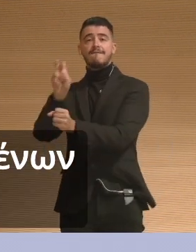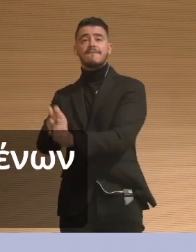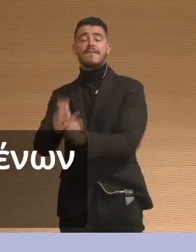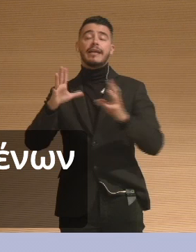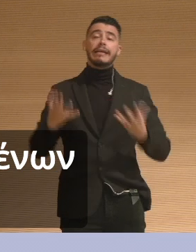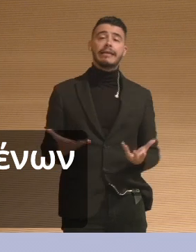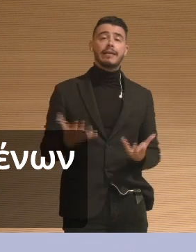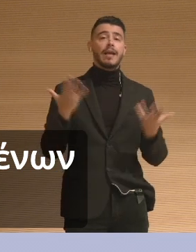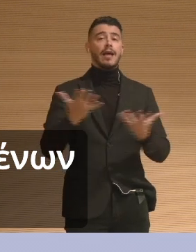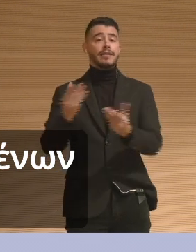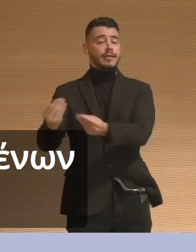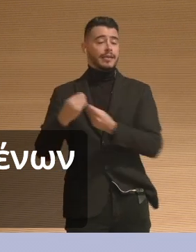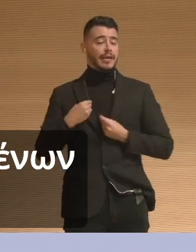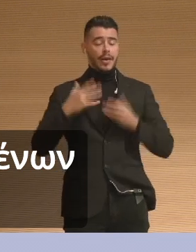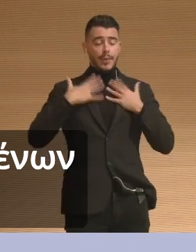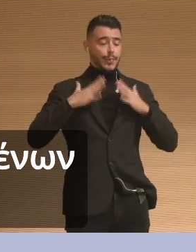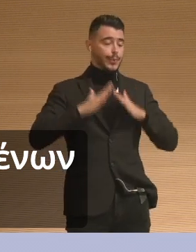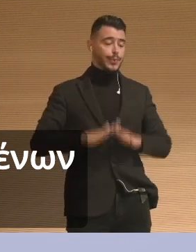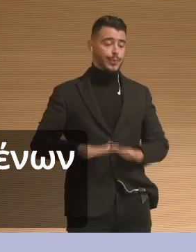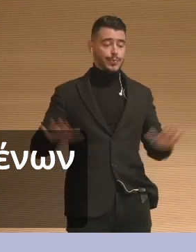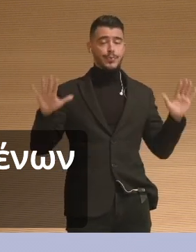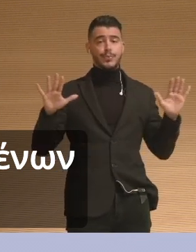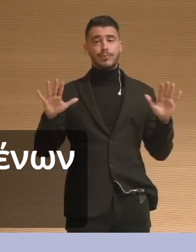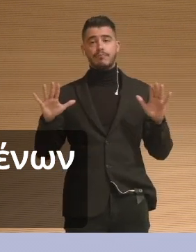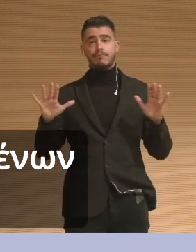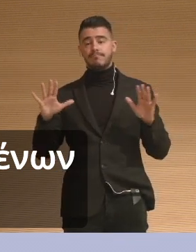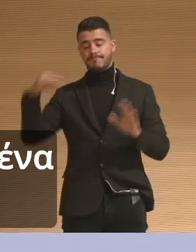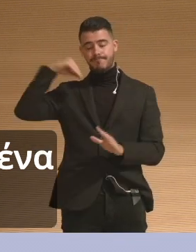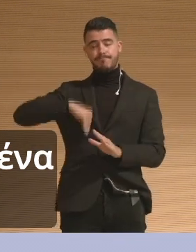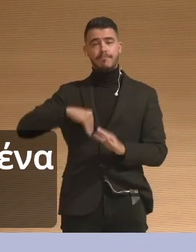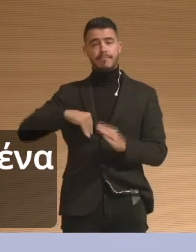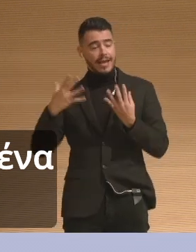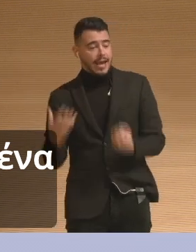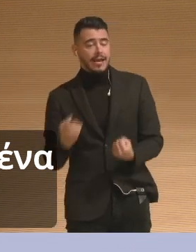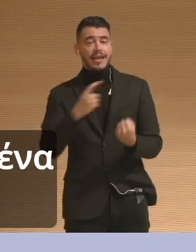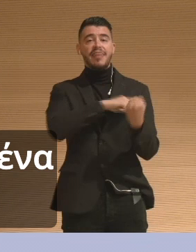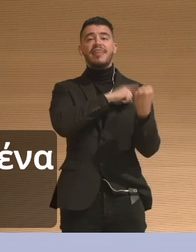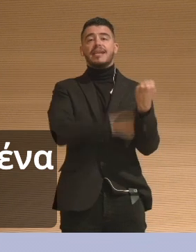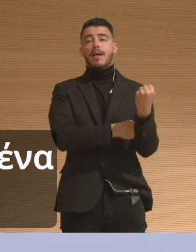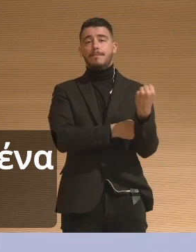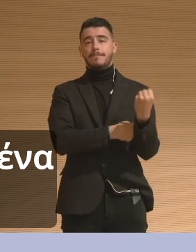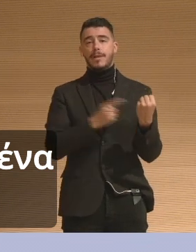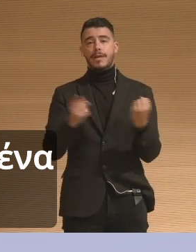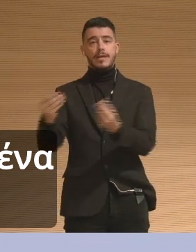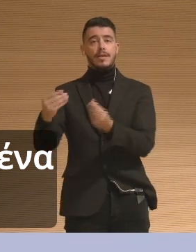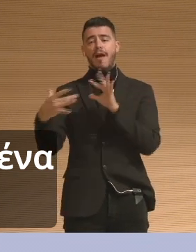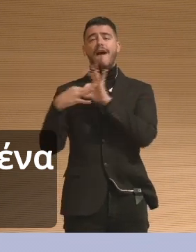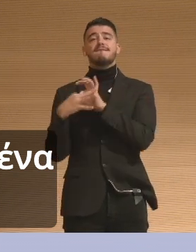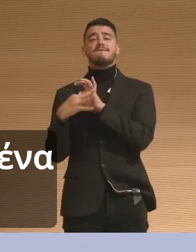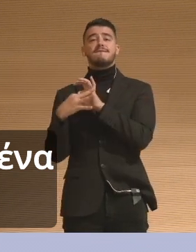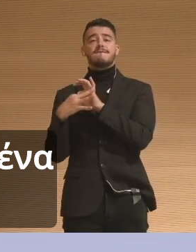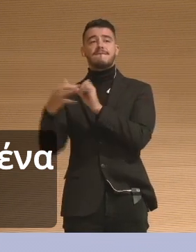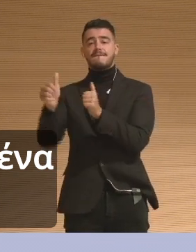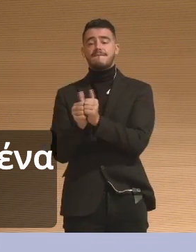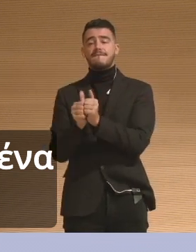human object dynamic of keeping something physically close. It could also be knowing that there is something